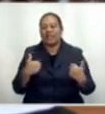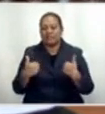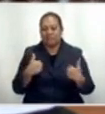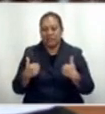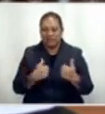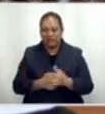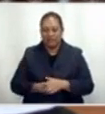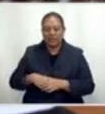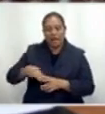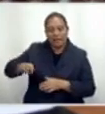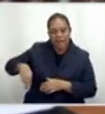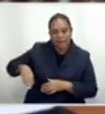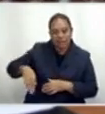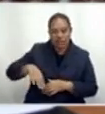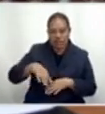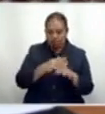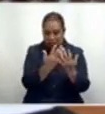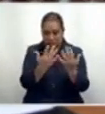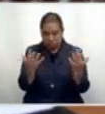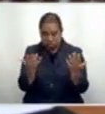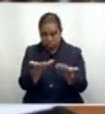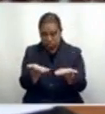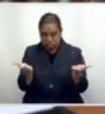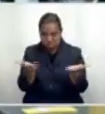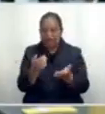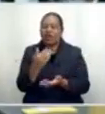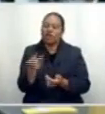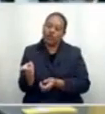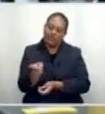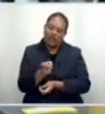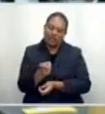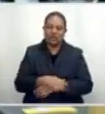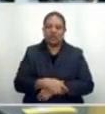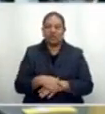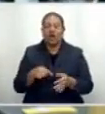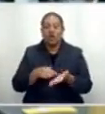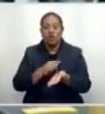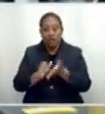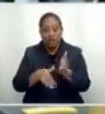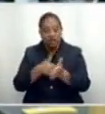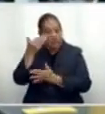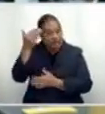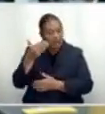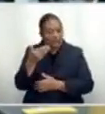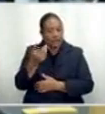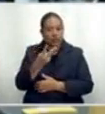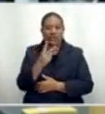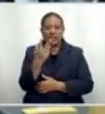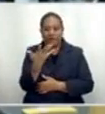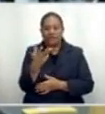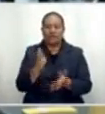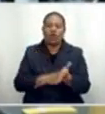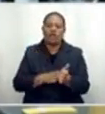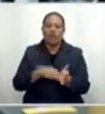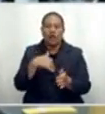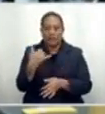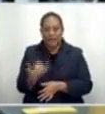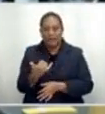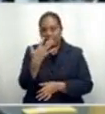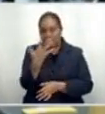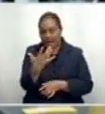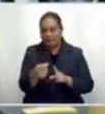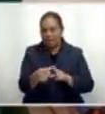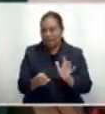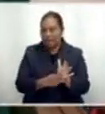Members of the public are invited. On Thursday evening, 25th May at 5 p